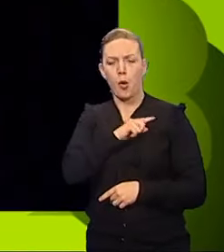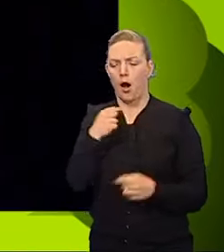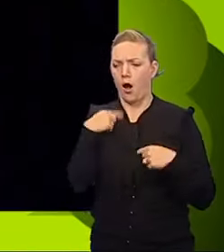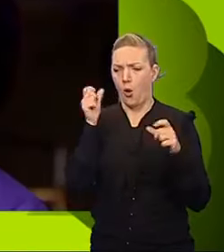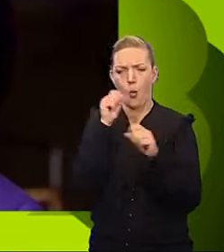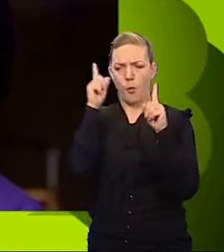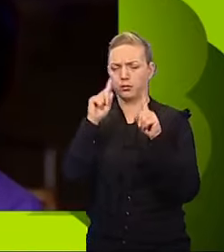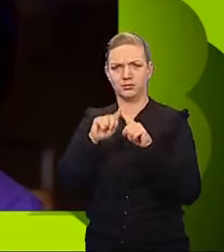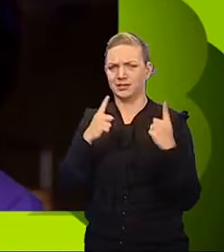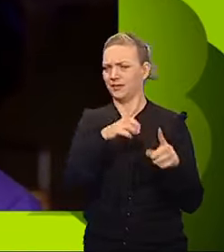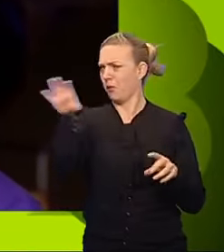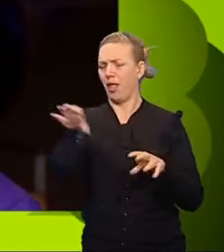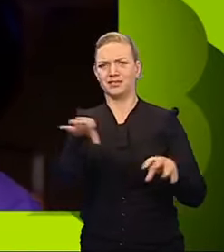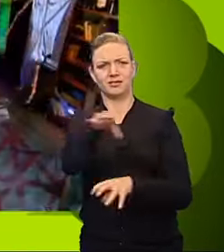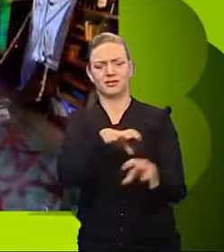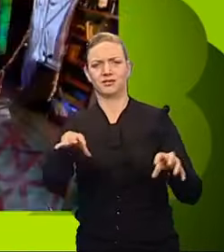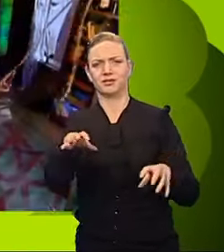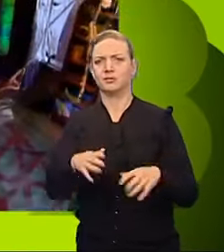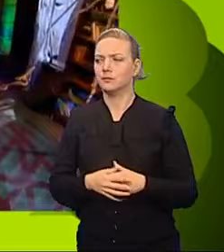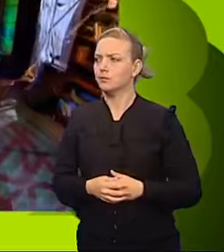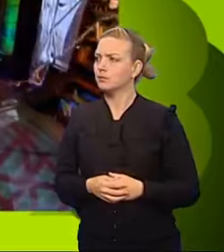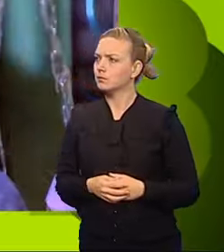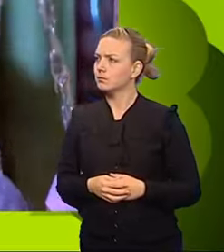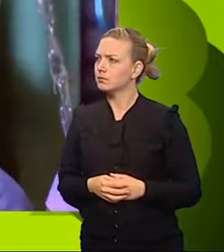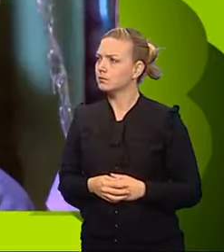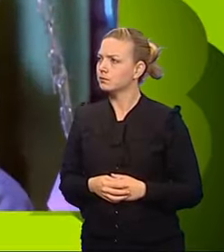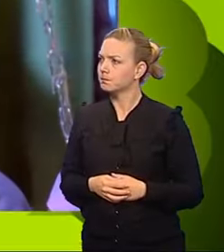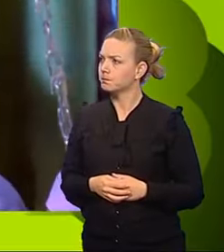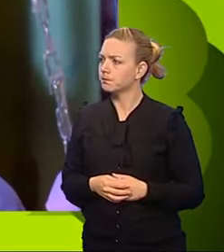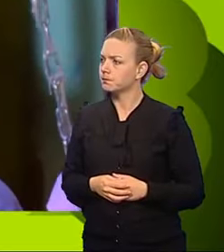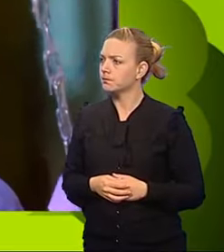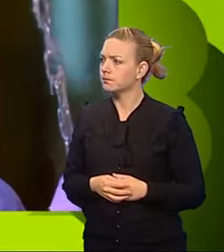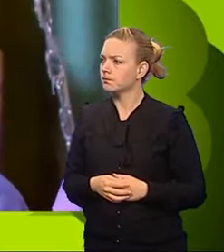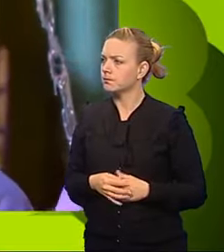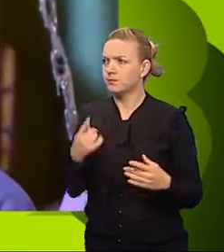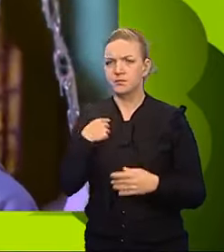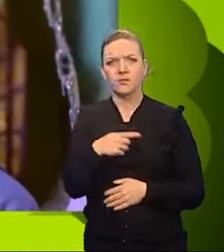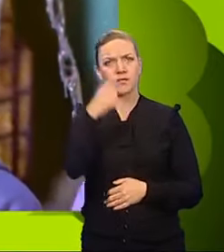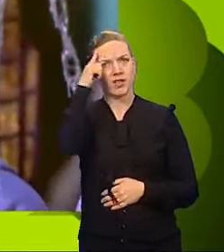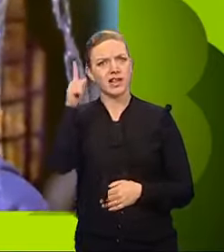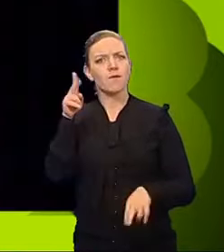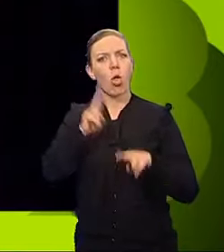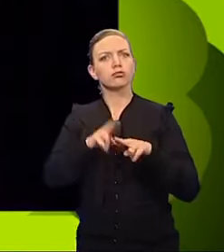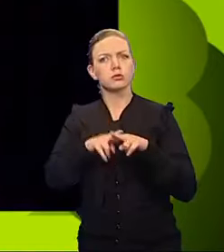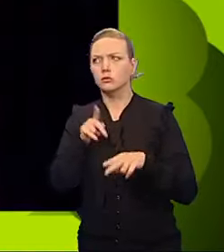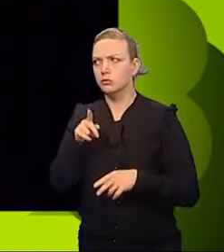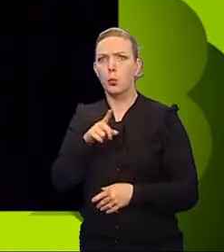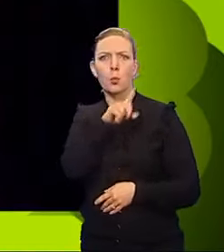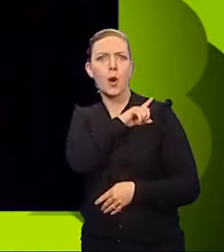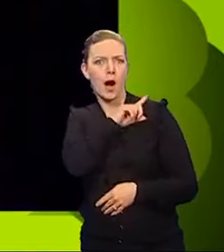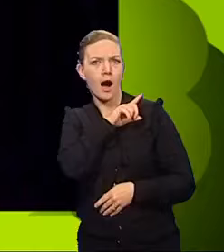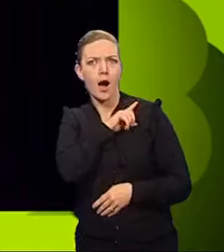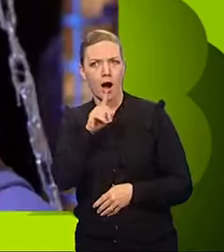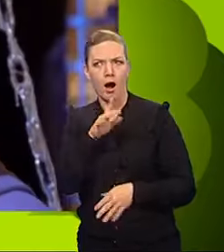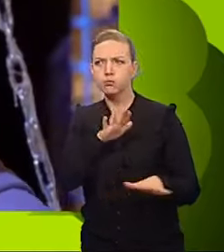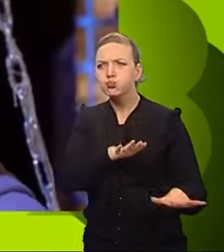different position when we opened our eyes. Marcel. I think the saboteur was Florence because she was